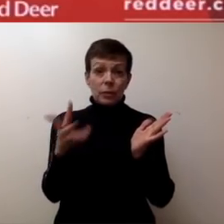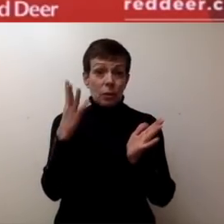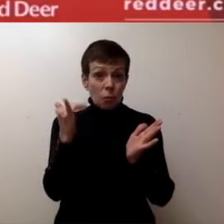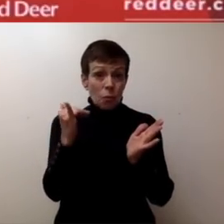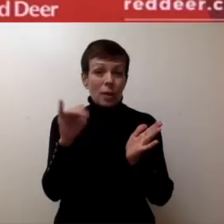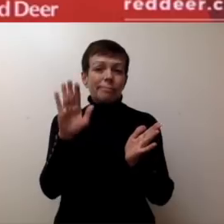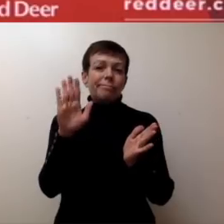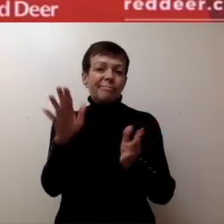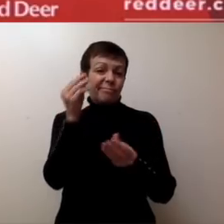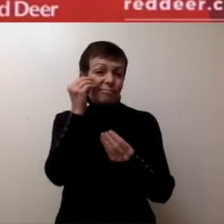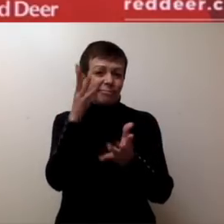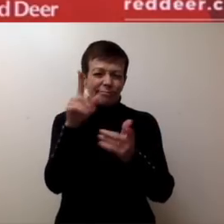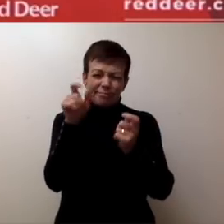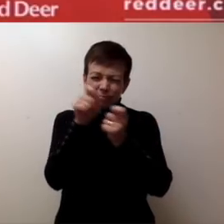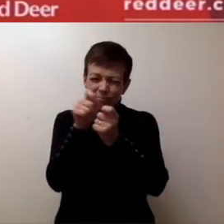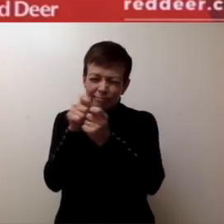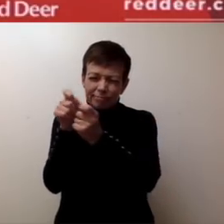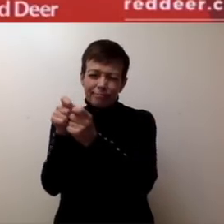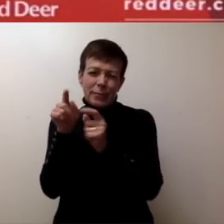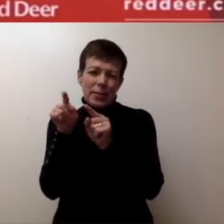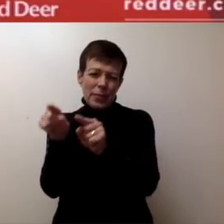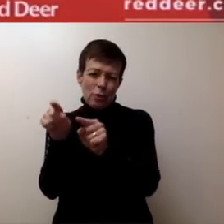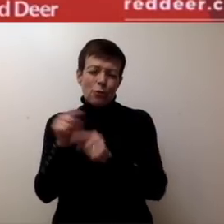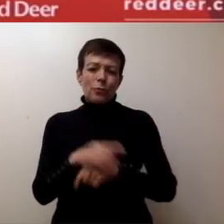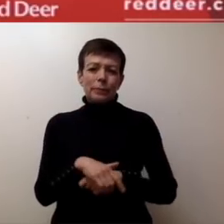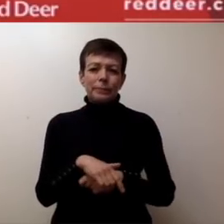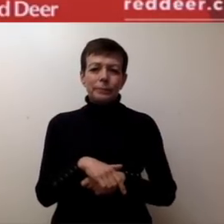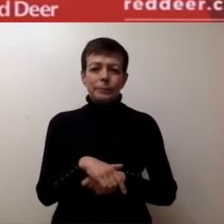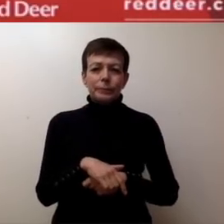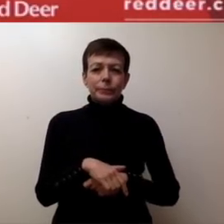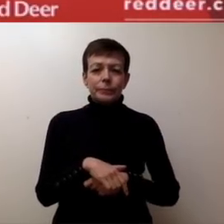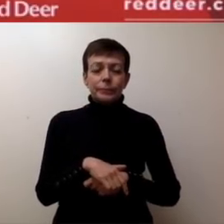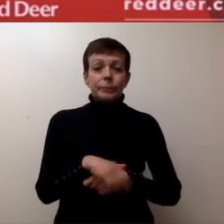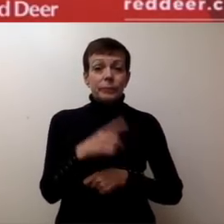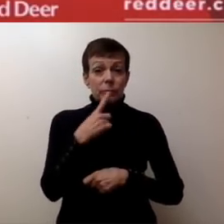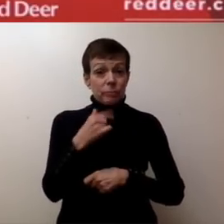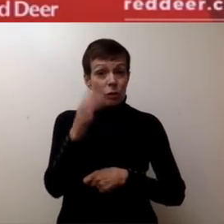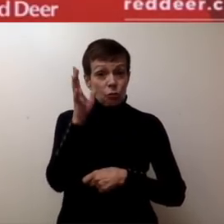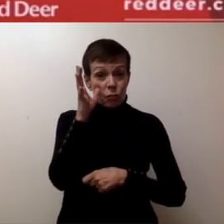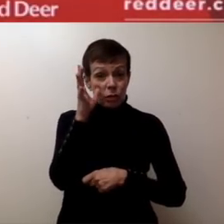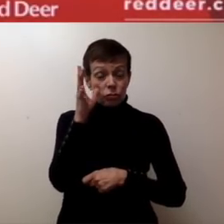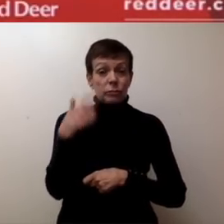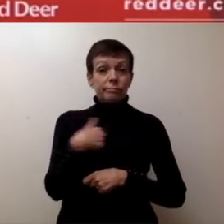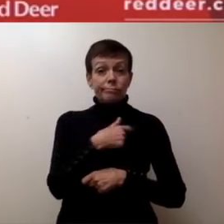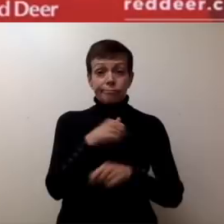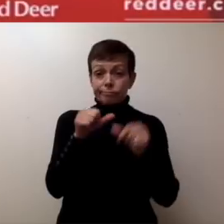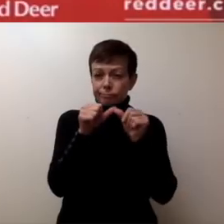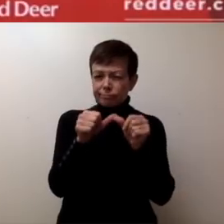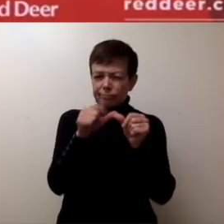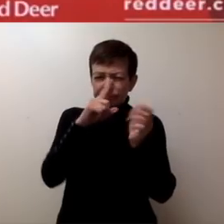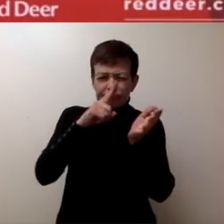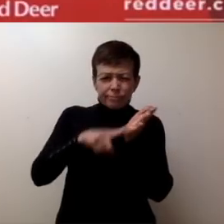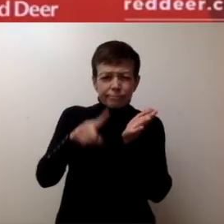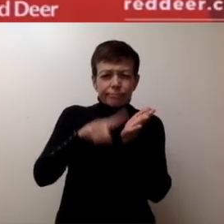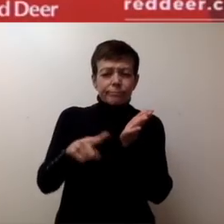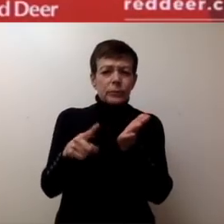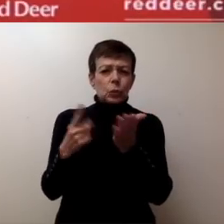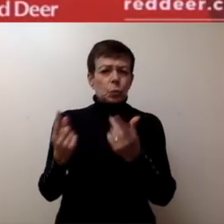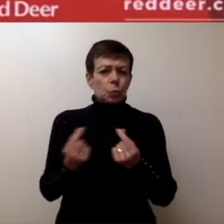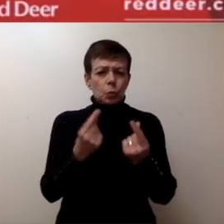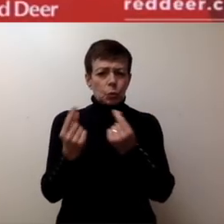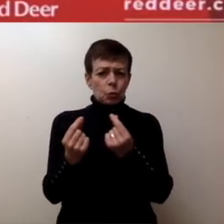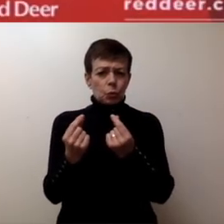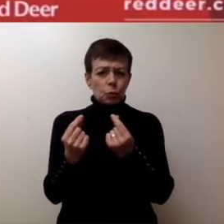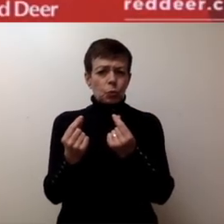of that specific information. The City of Red Deer continues to explore all options related to necessary measures that we can